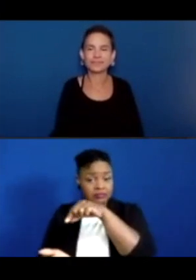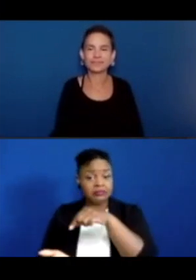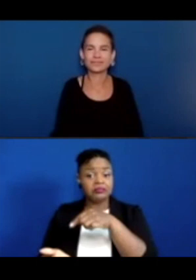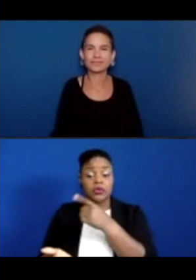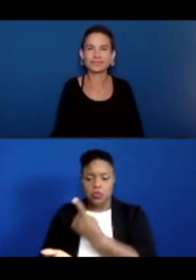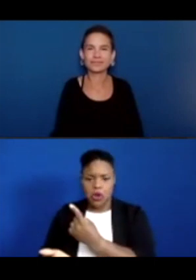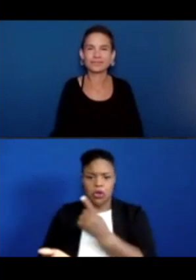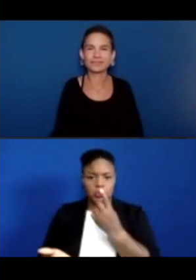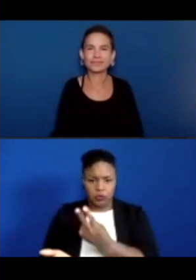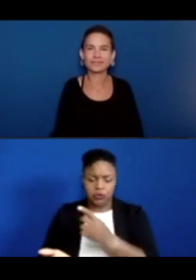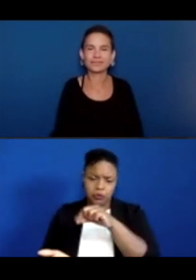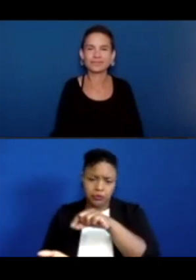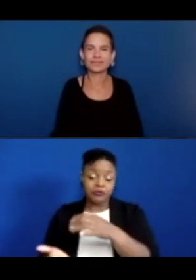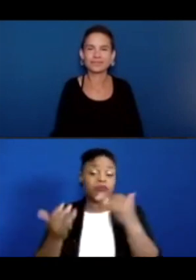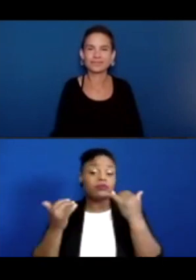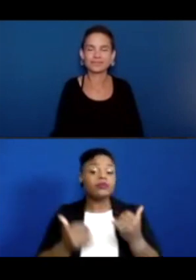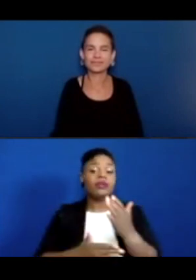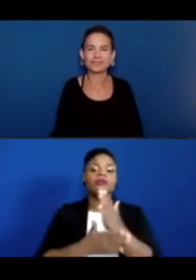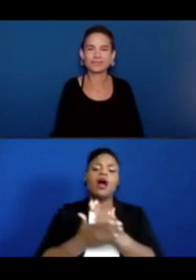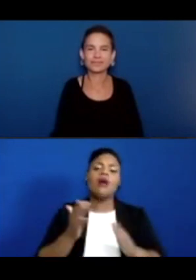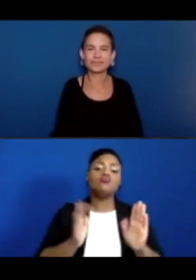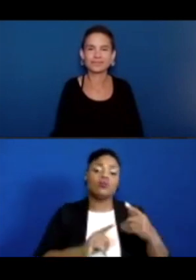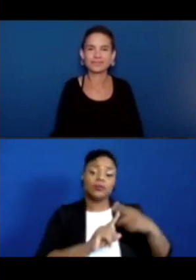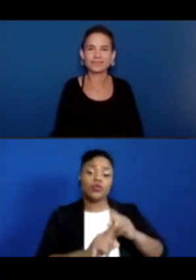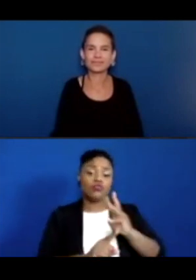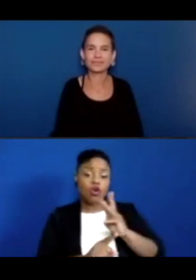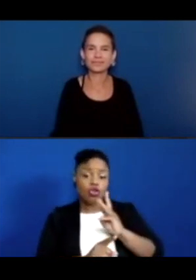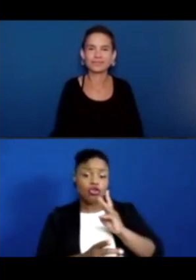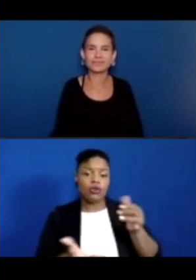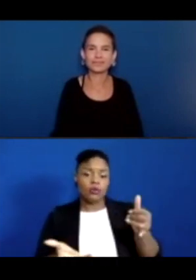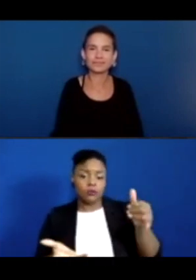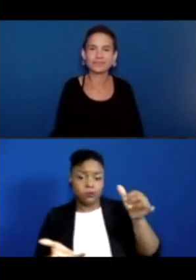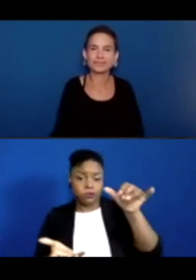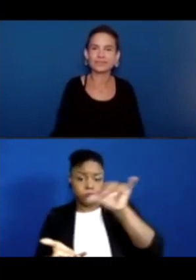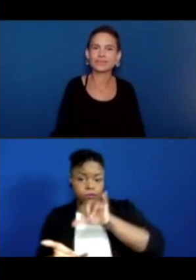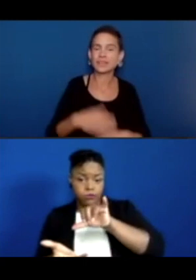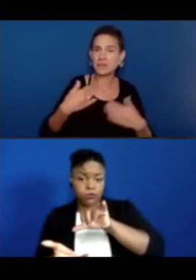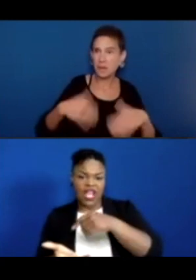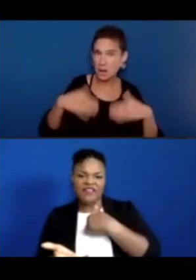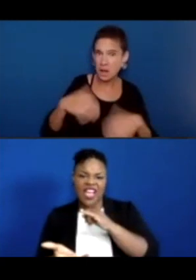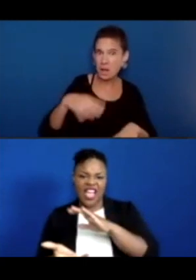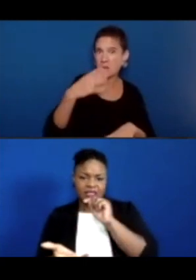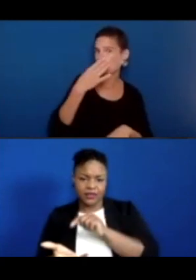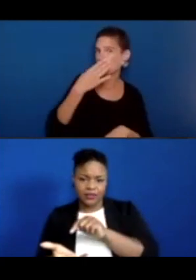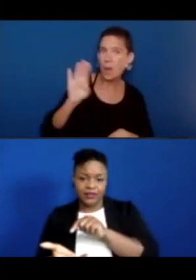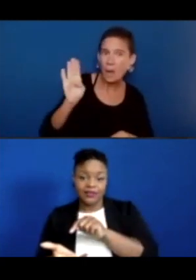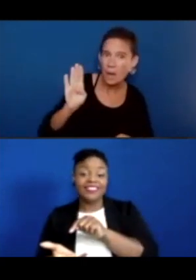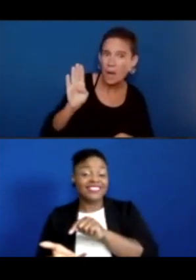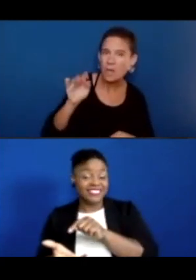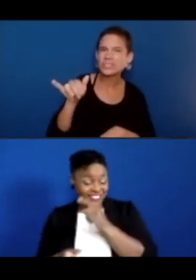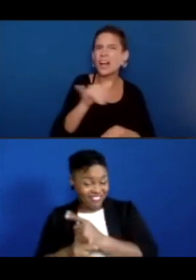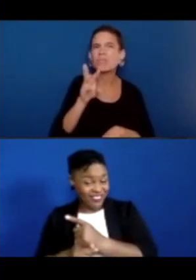temperature water, because we already have the ice. Whoa, that looks blue. That looks blue, okay. Is it the ocean?